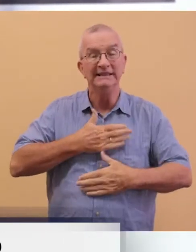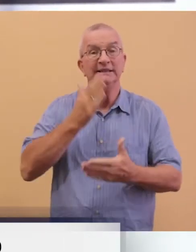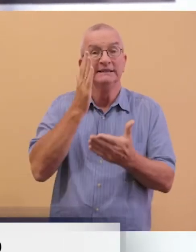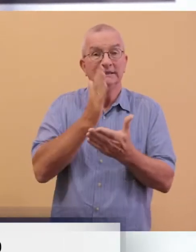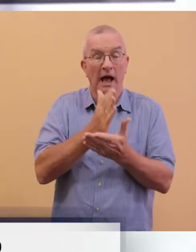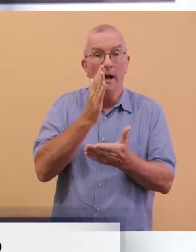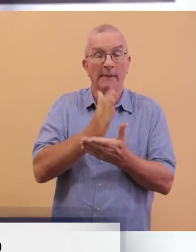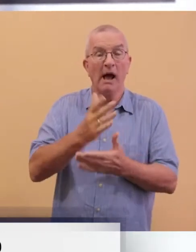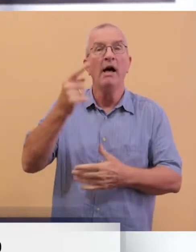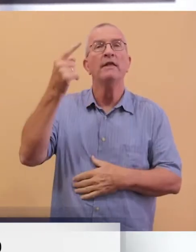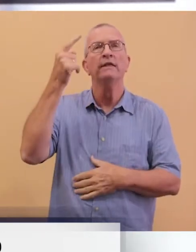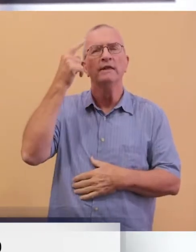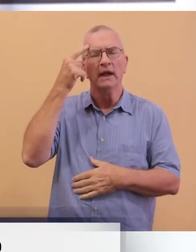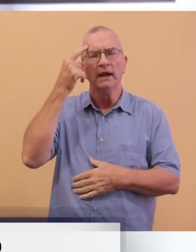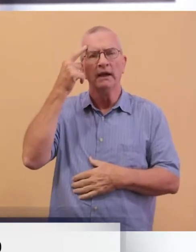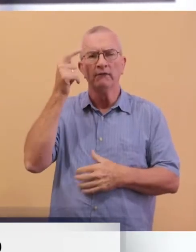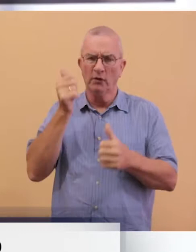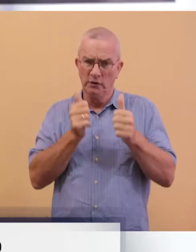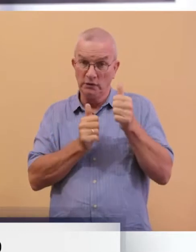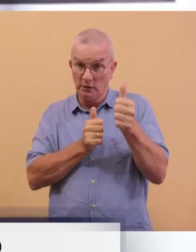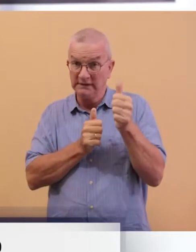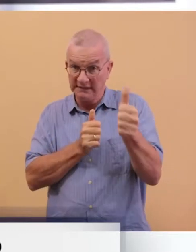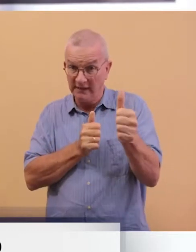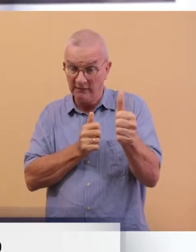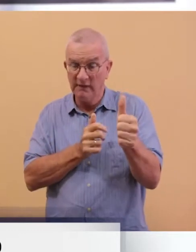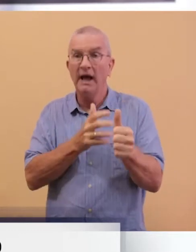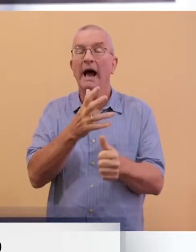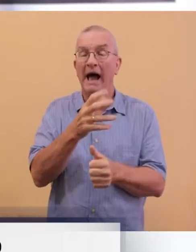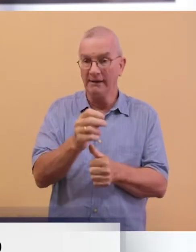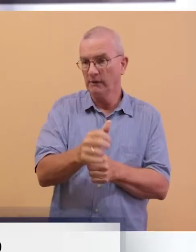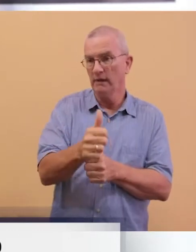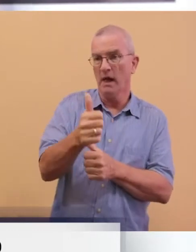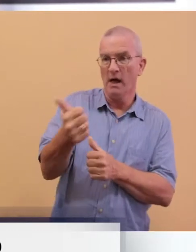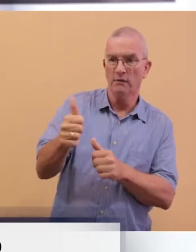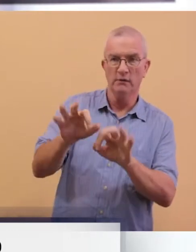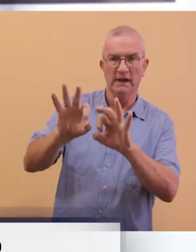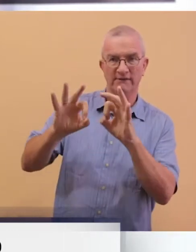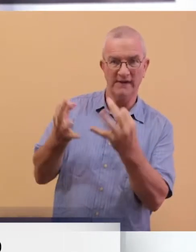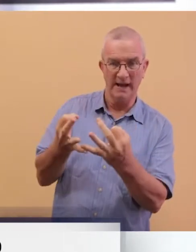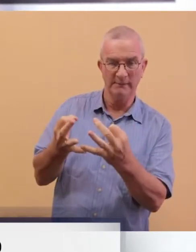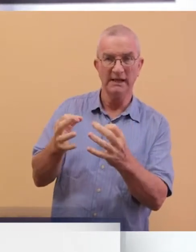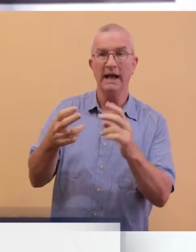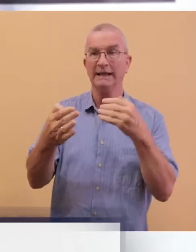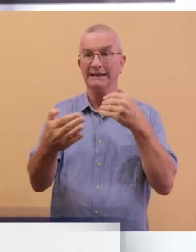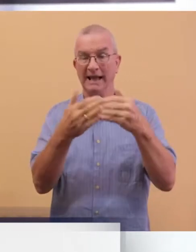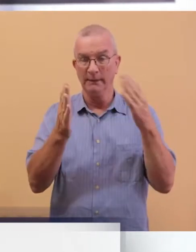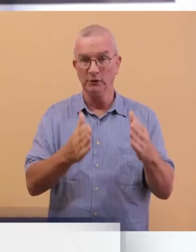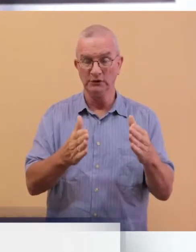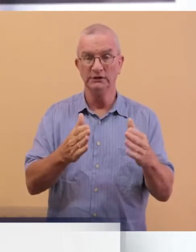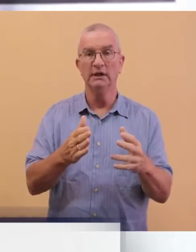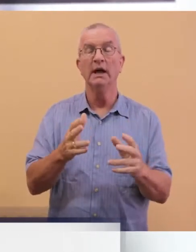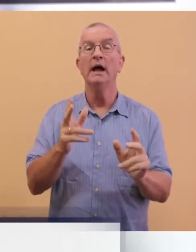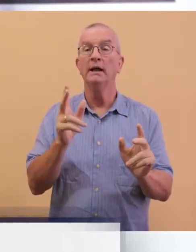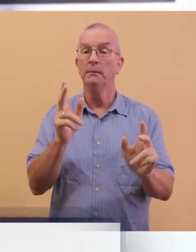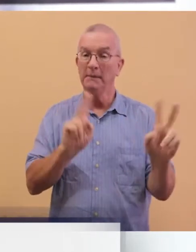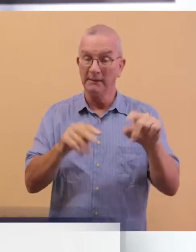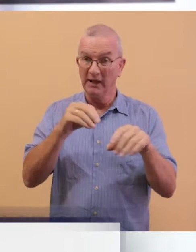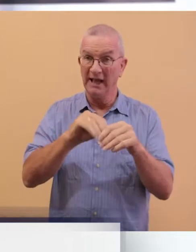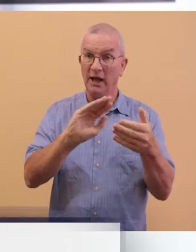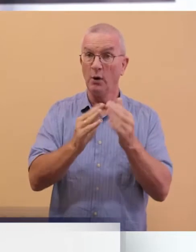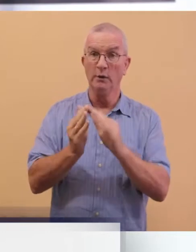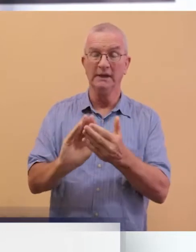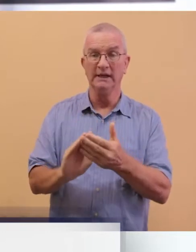and spare a thought not only for your safety, but for that of your family, neighbors, and residents in the communities.